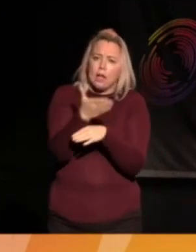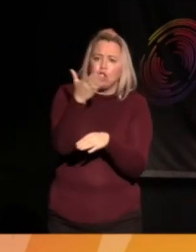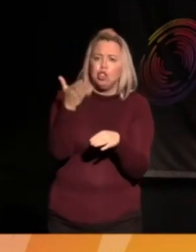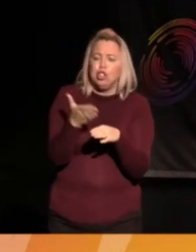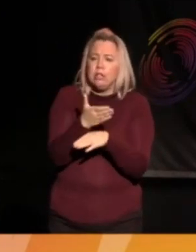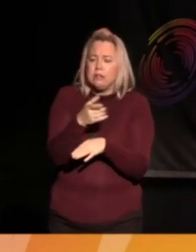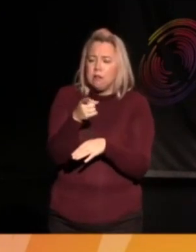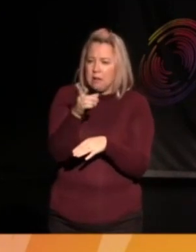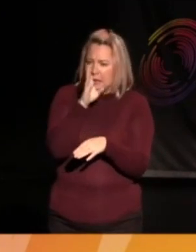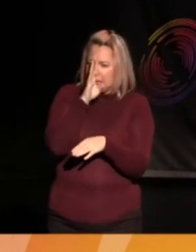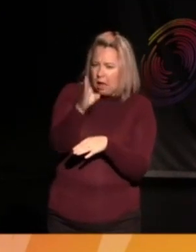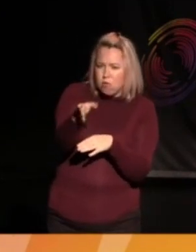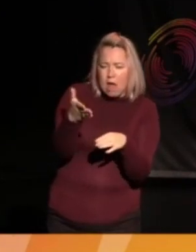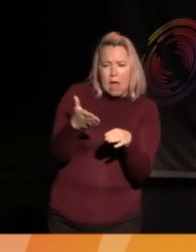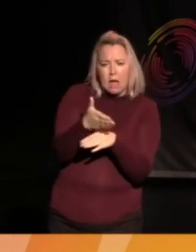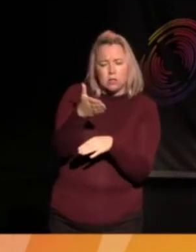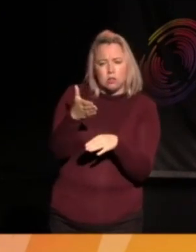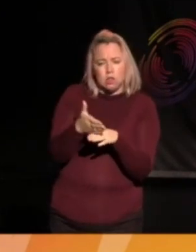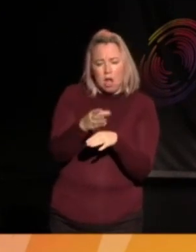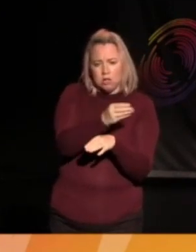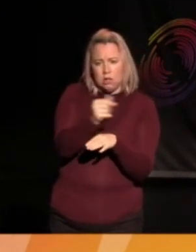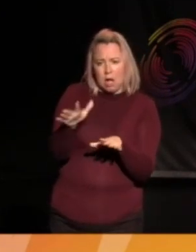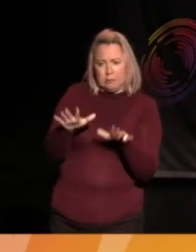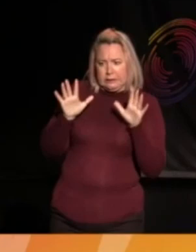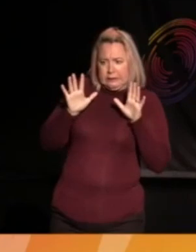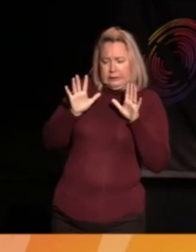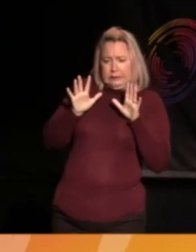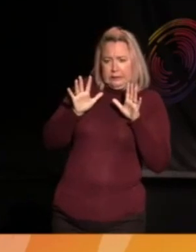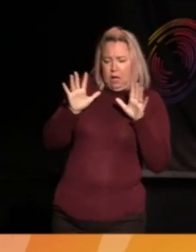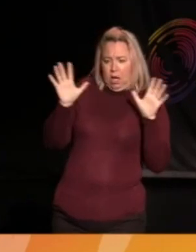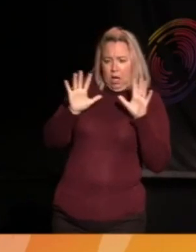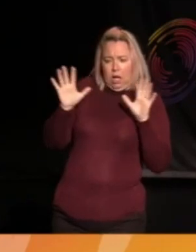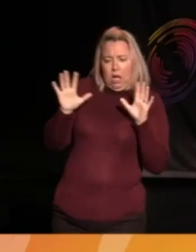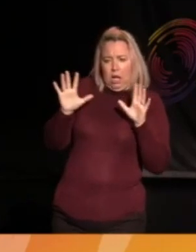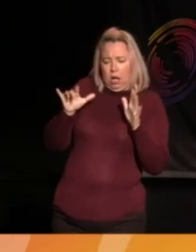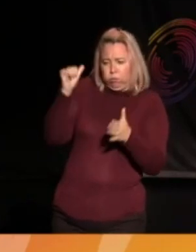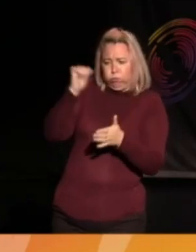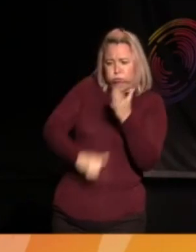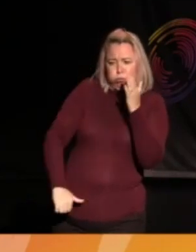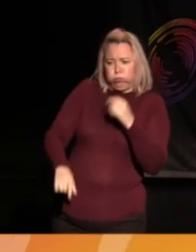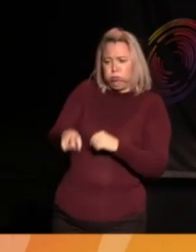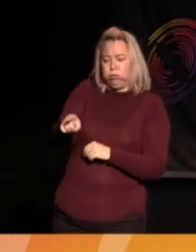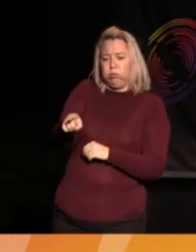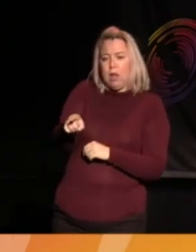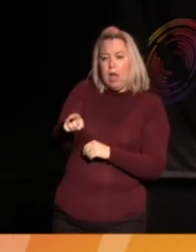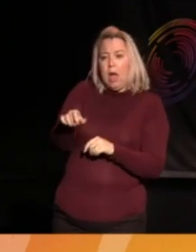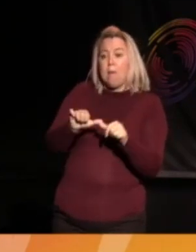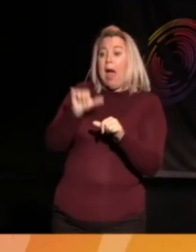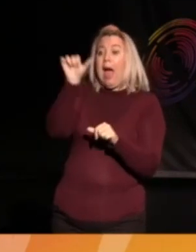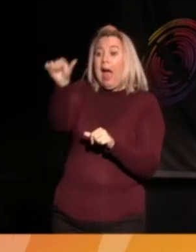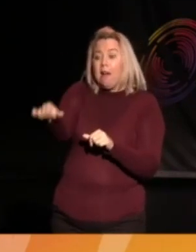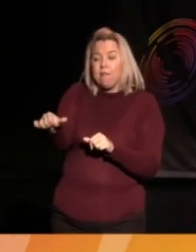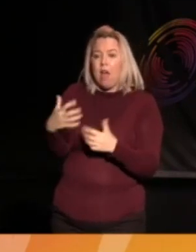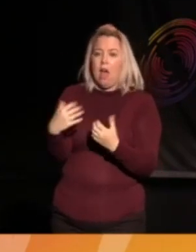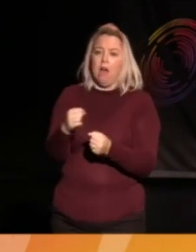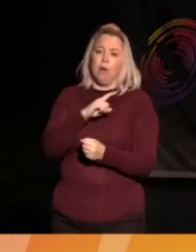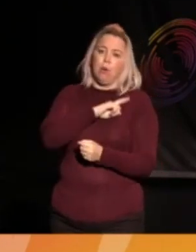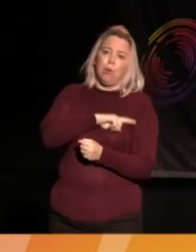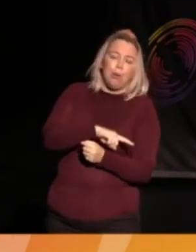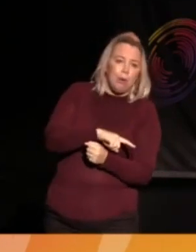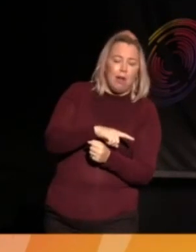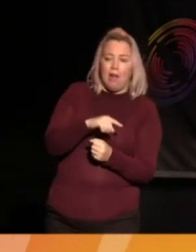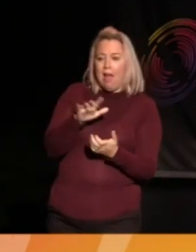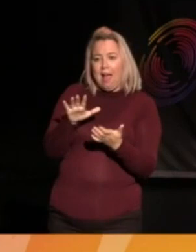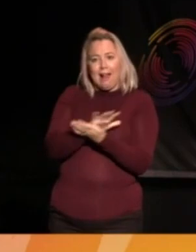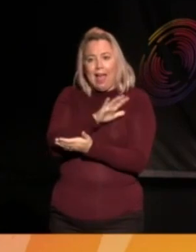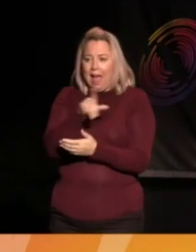direct action both frightening and very useful once it's happened. So, you know, very glad that